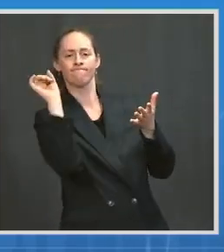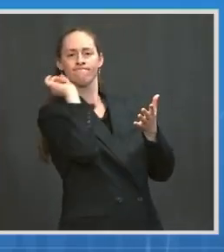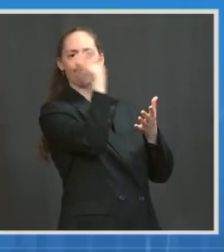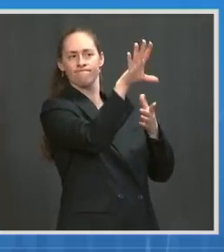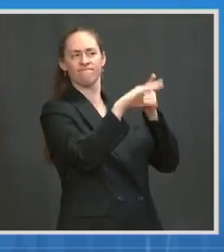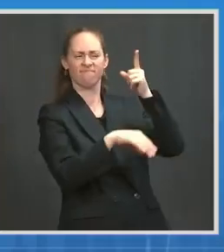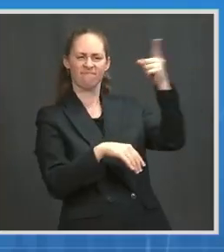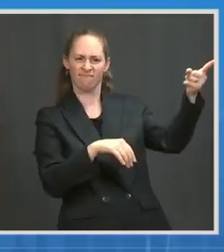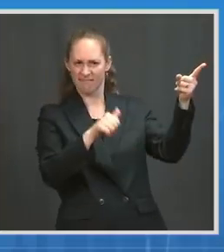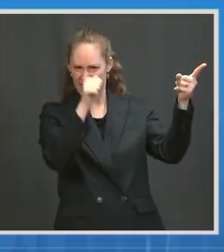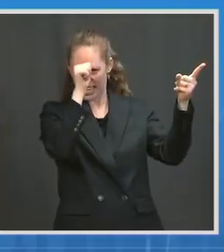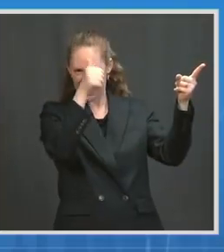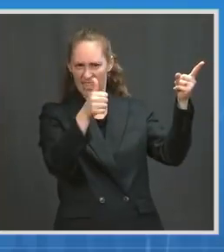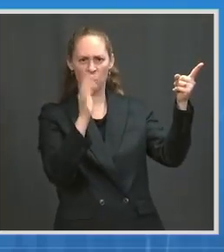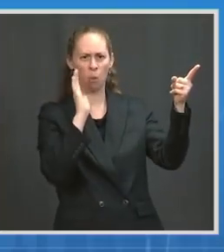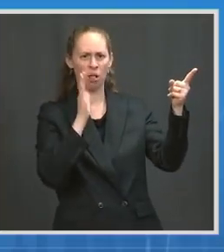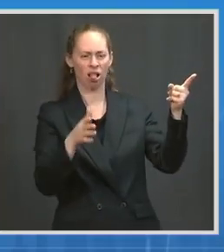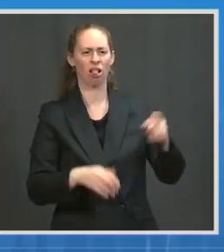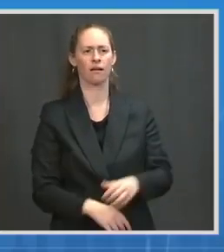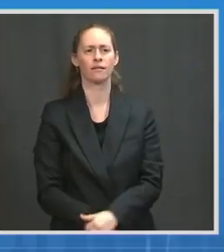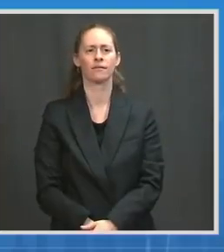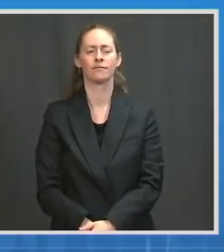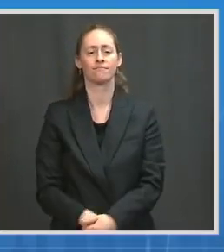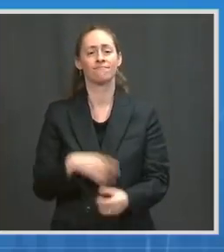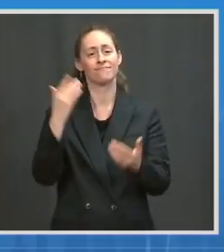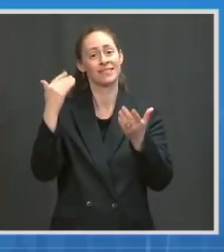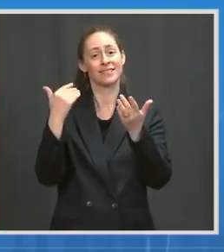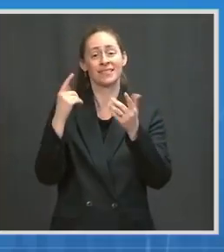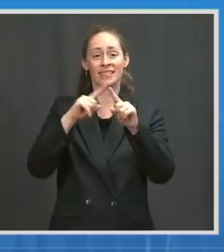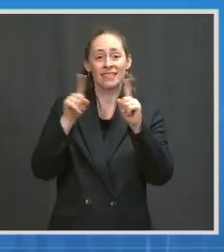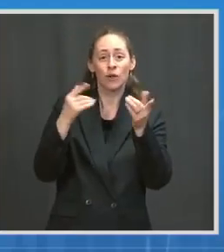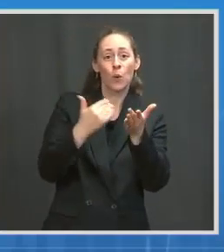again, a number of variants, different answers to each variant.